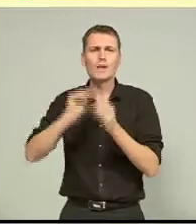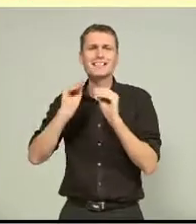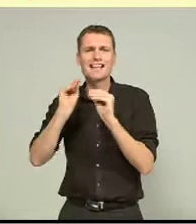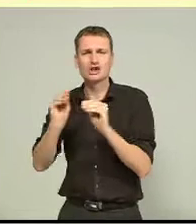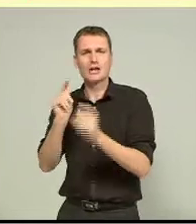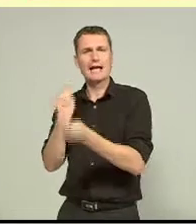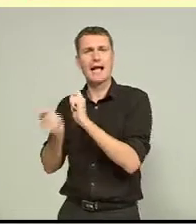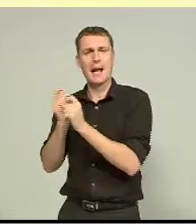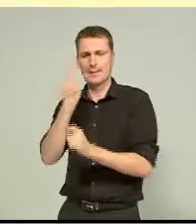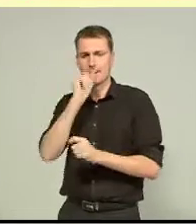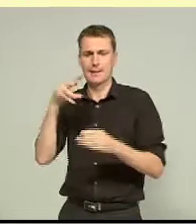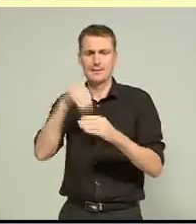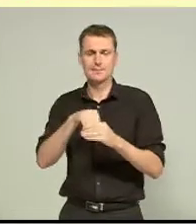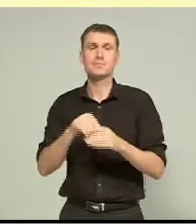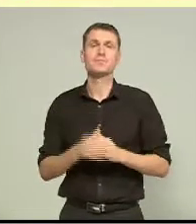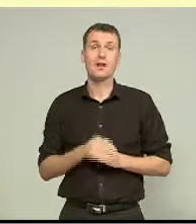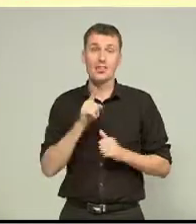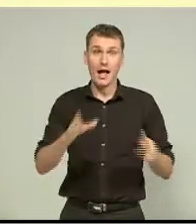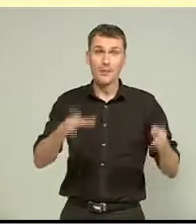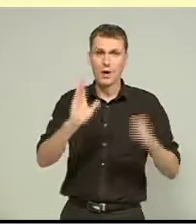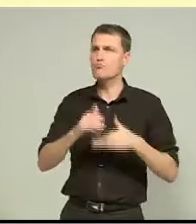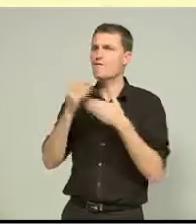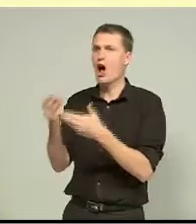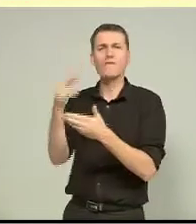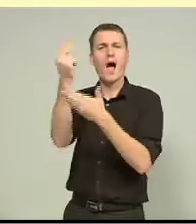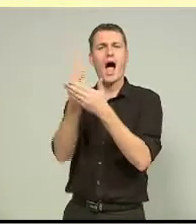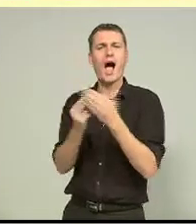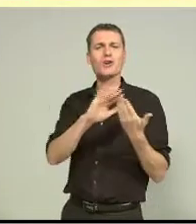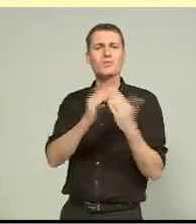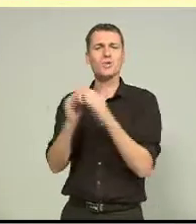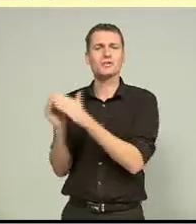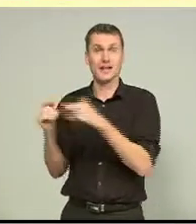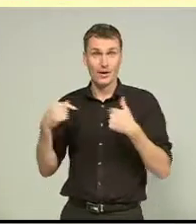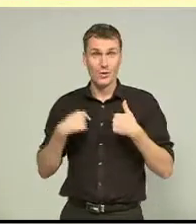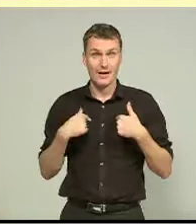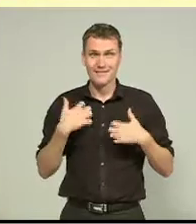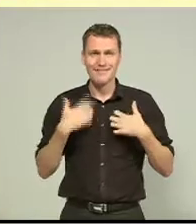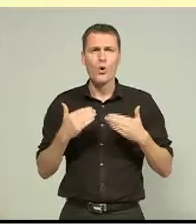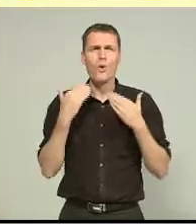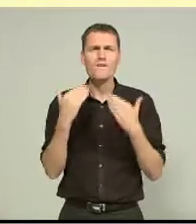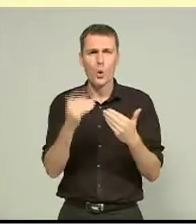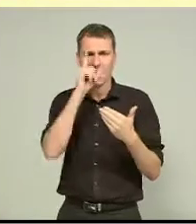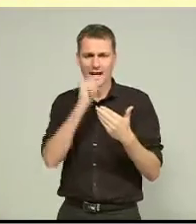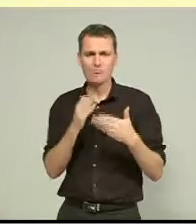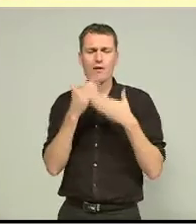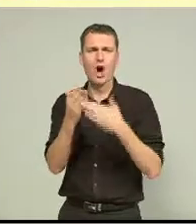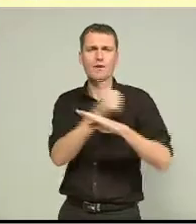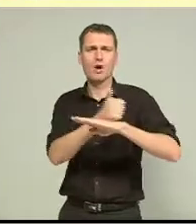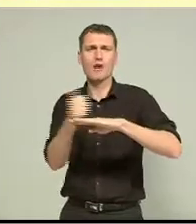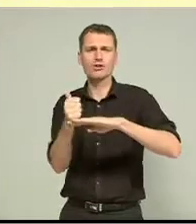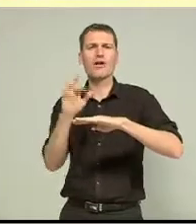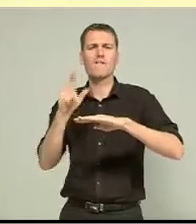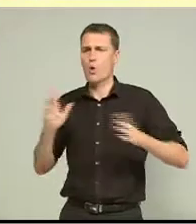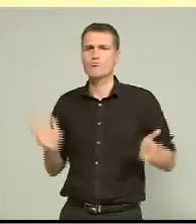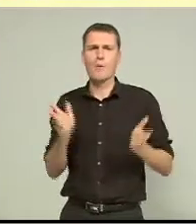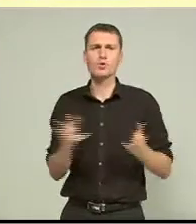facilities provider to the arts community, we look forward to once again providing a platform for the promotion of